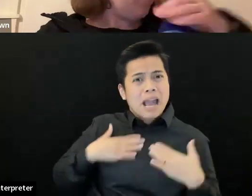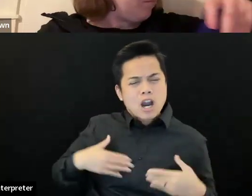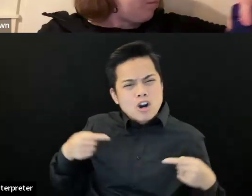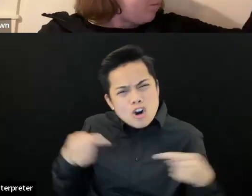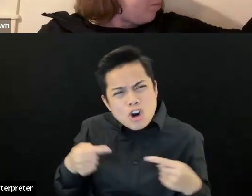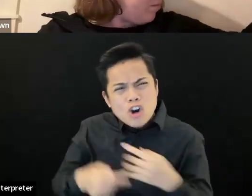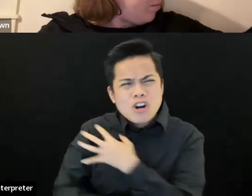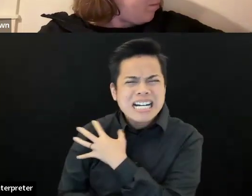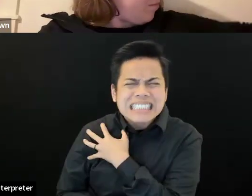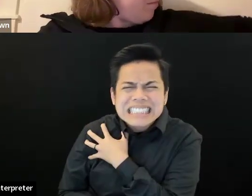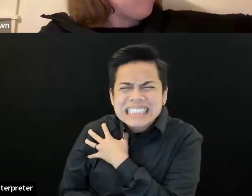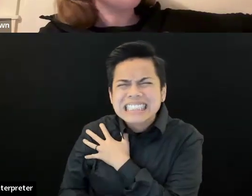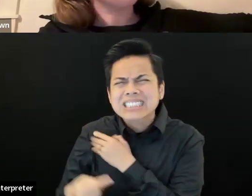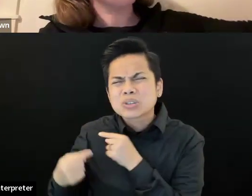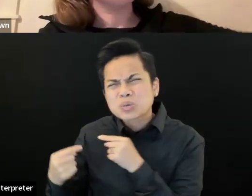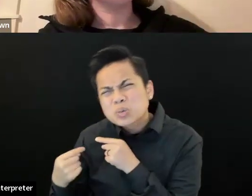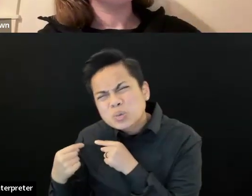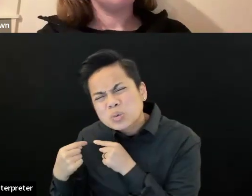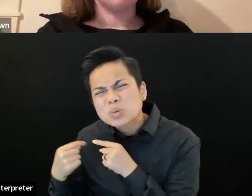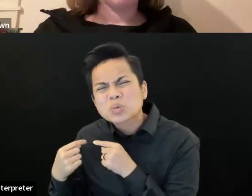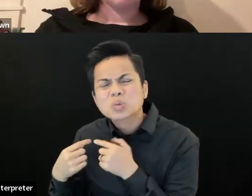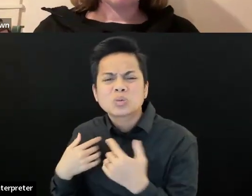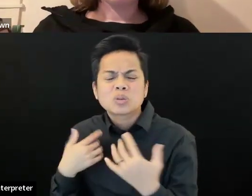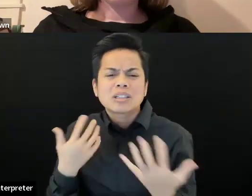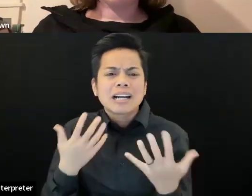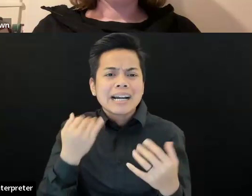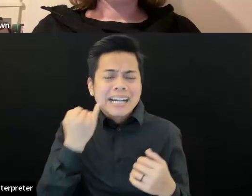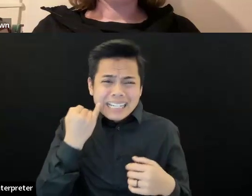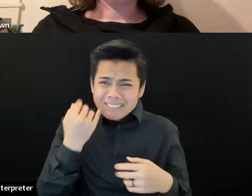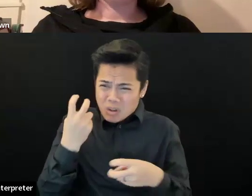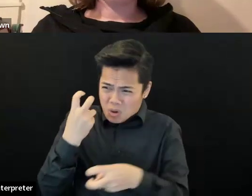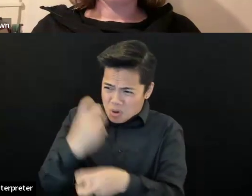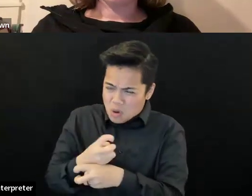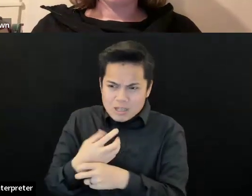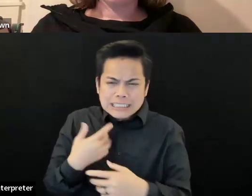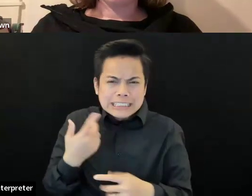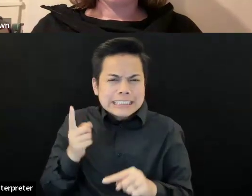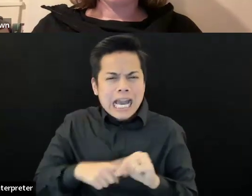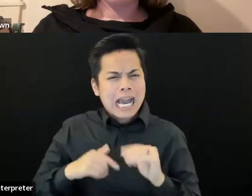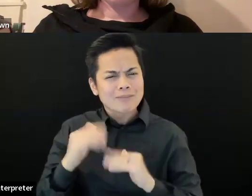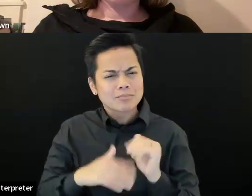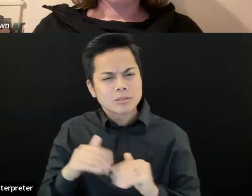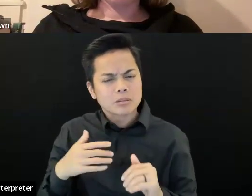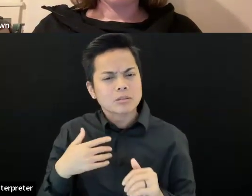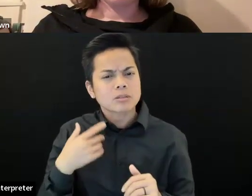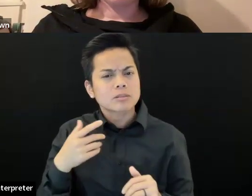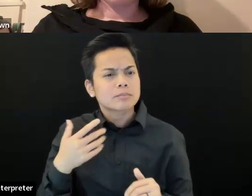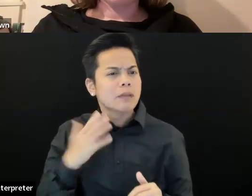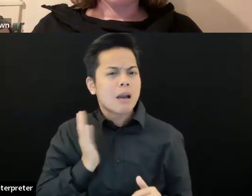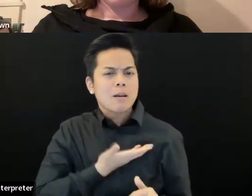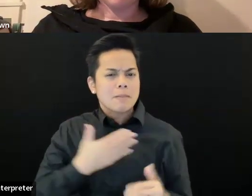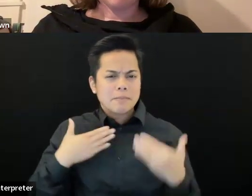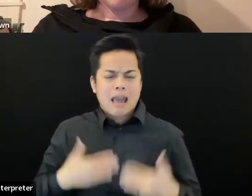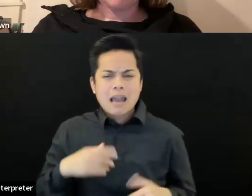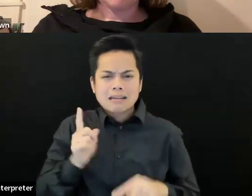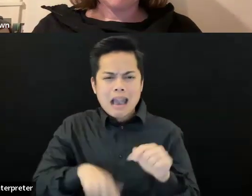plastic, you know, it doesn't welcome our bodies. And so I just wanted to really emphasize that point. And I think there's